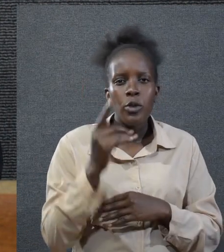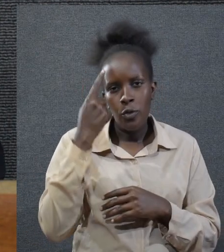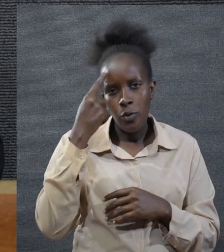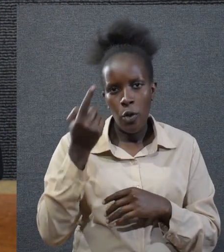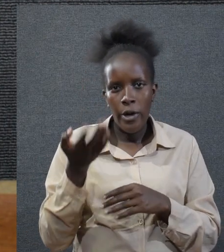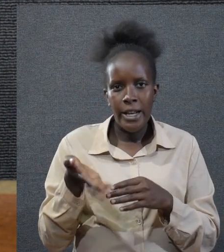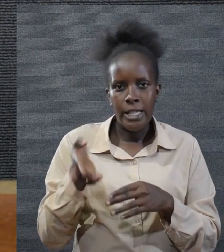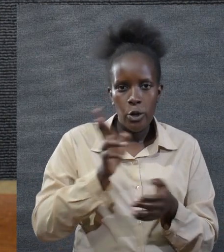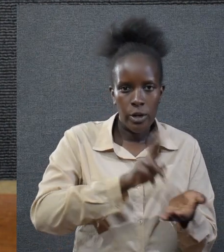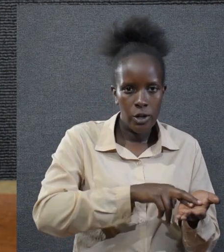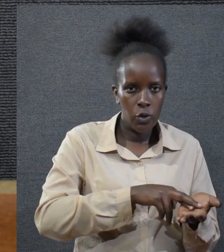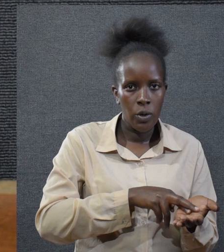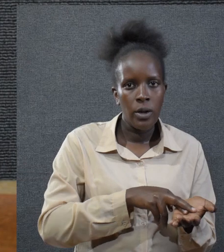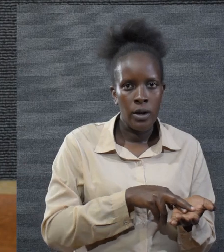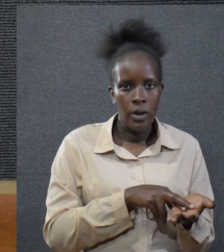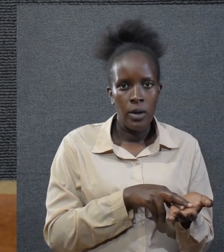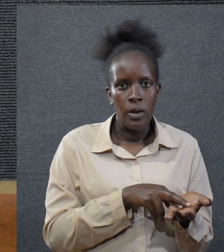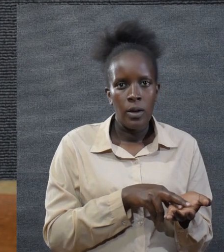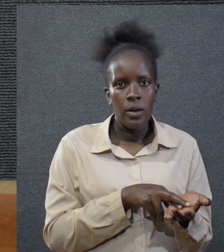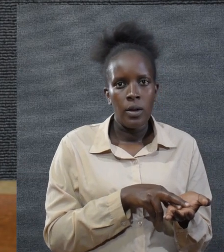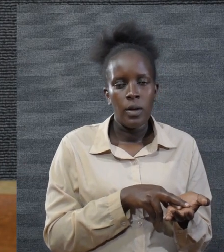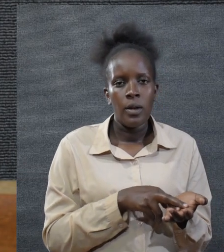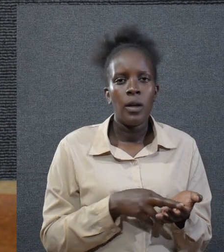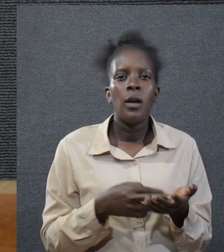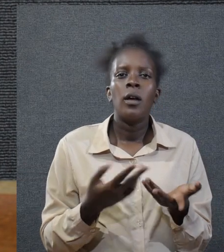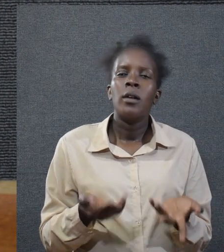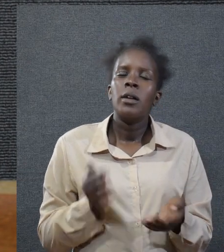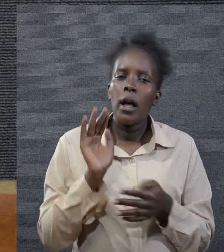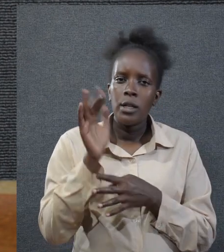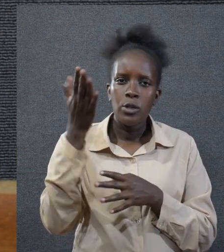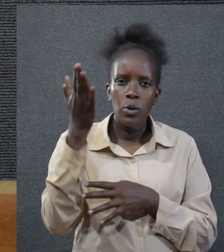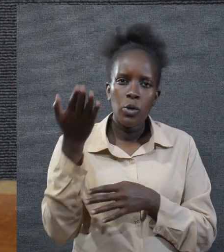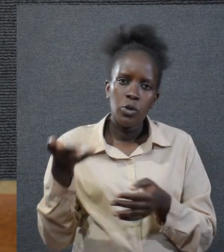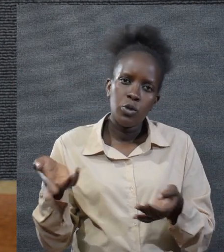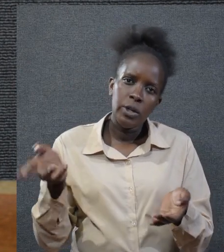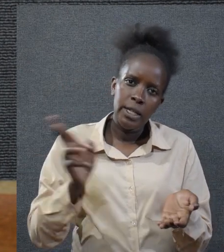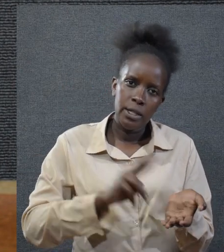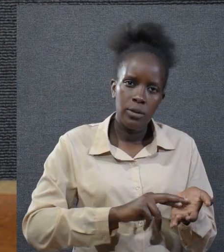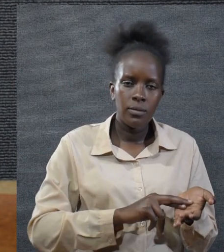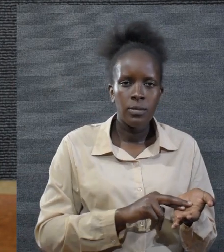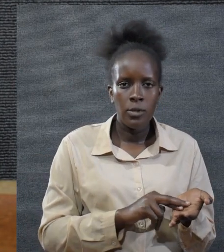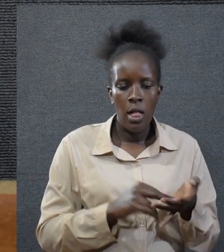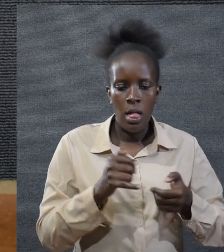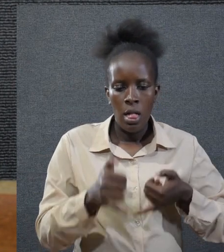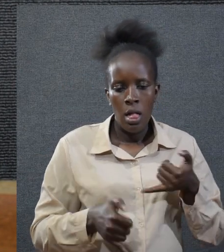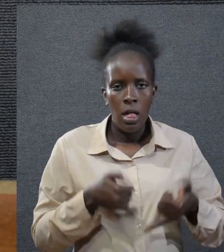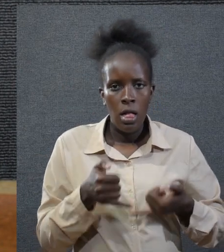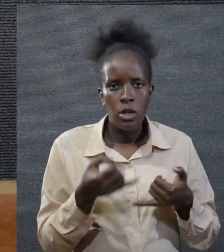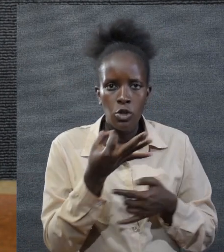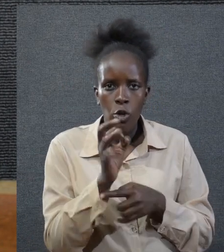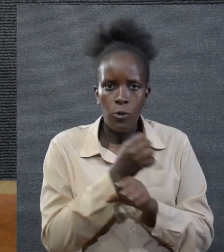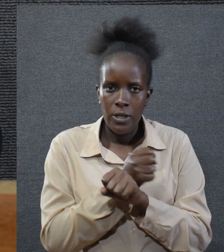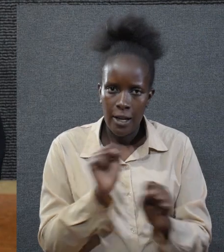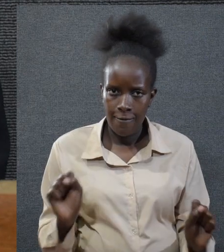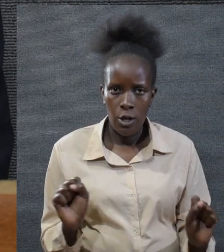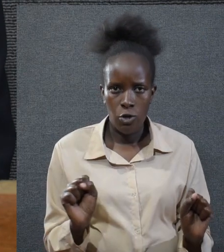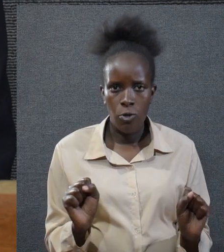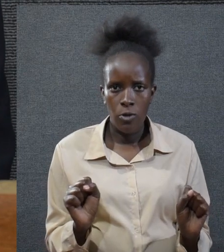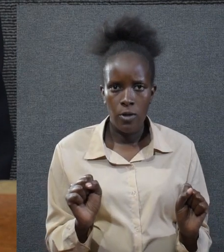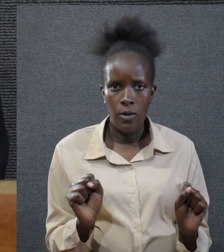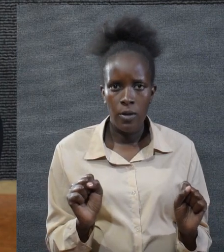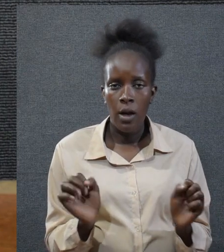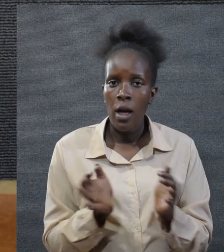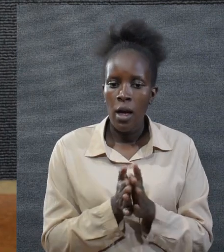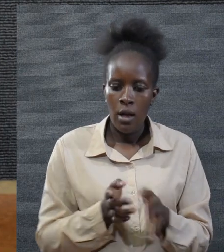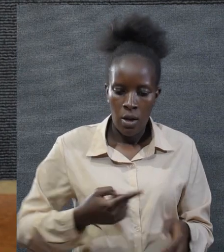He asked God for restoration. He asked God to restore the joy